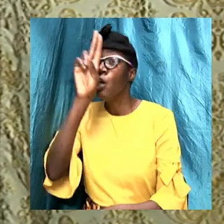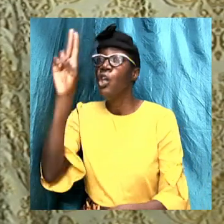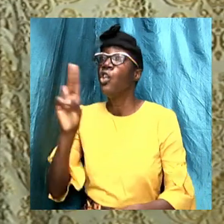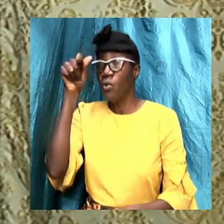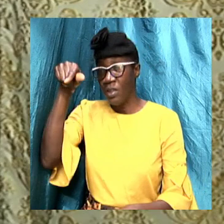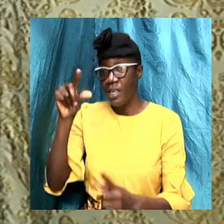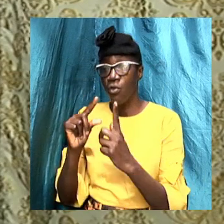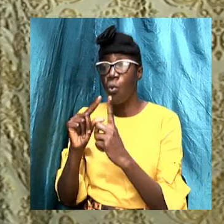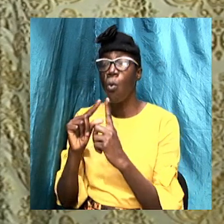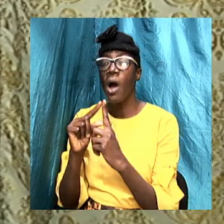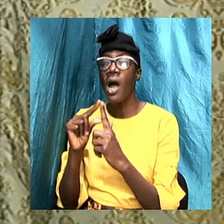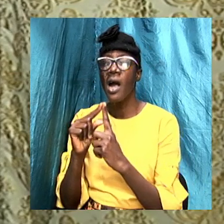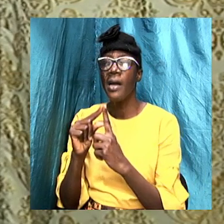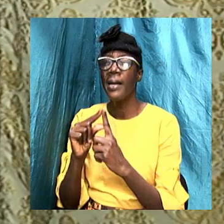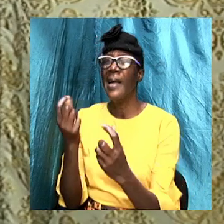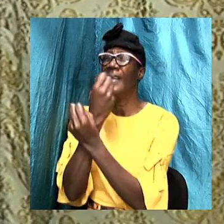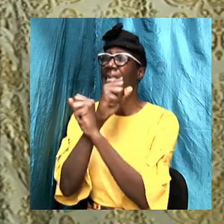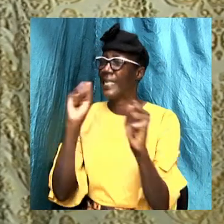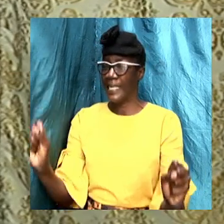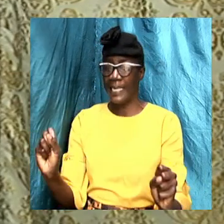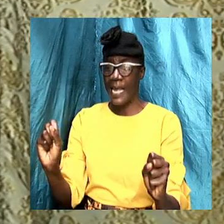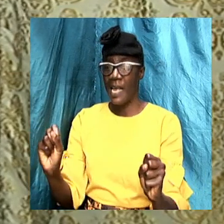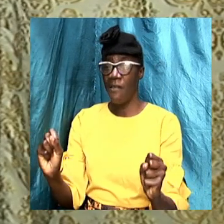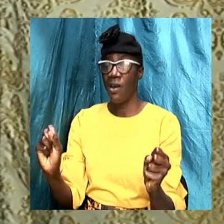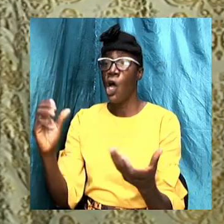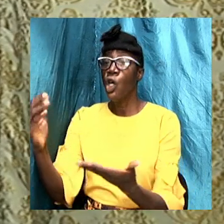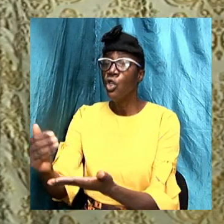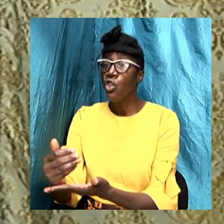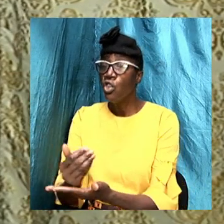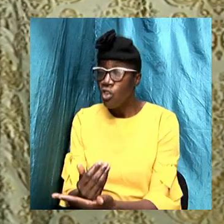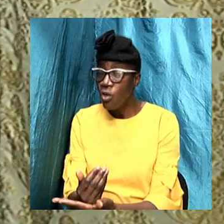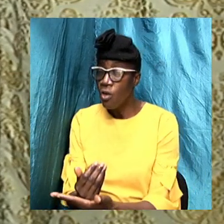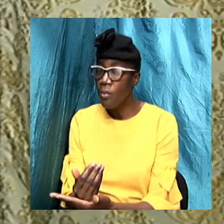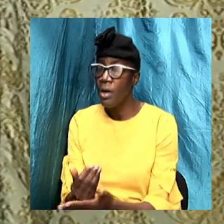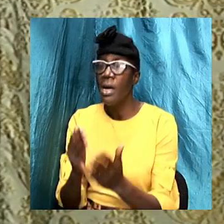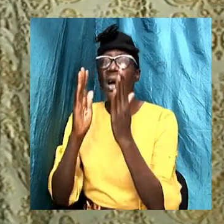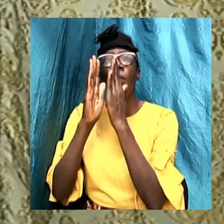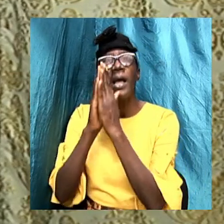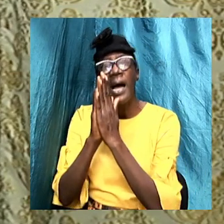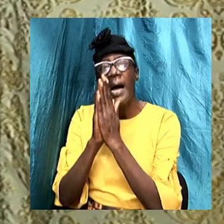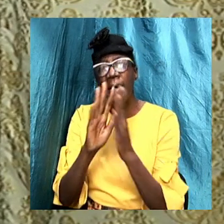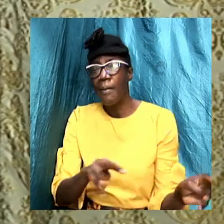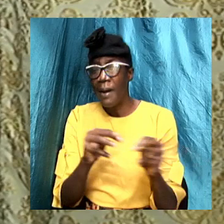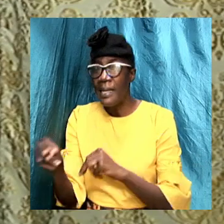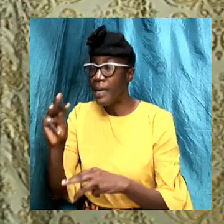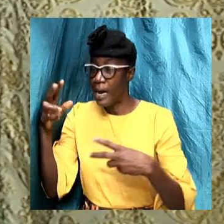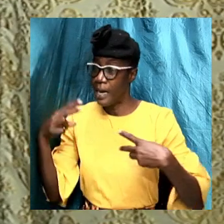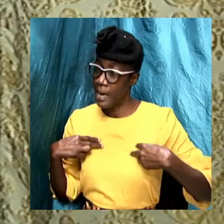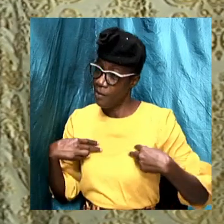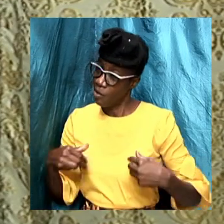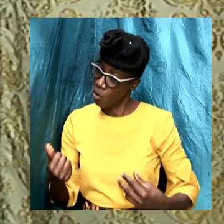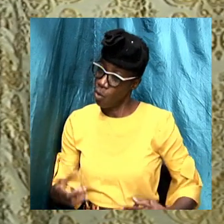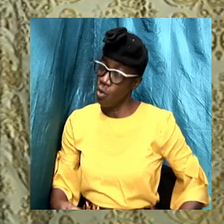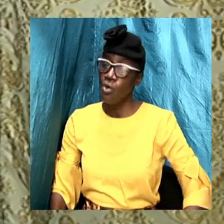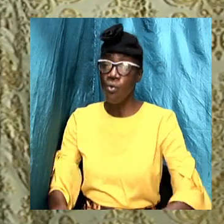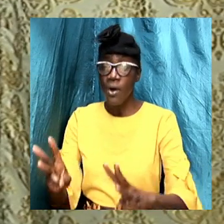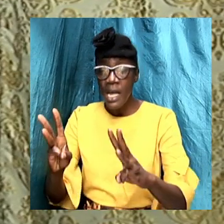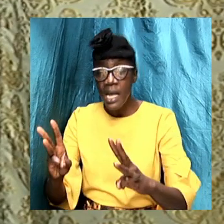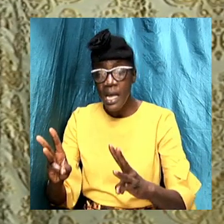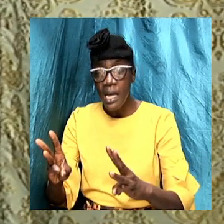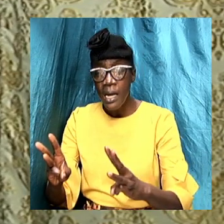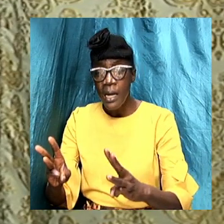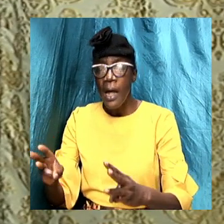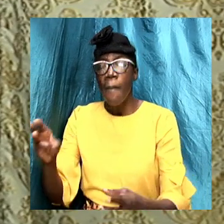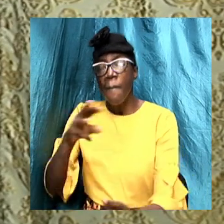Word to save some. We ask, mighty God, that you have your own way, that you be in our